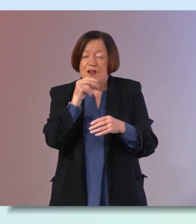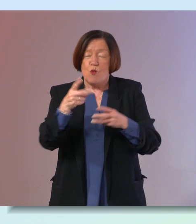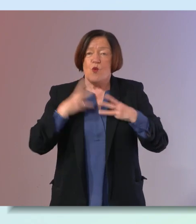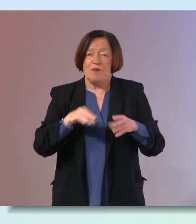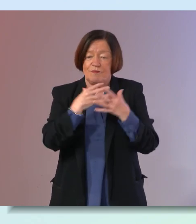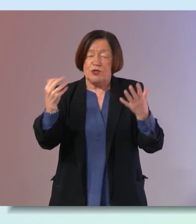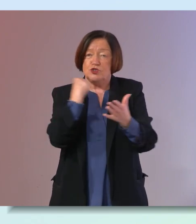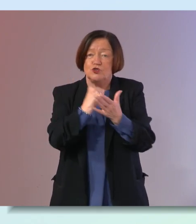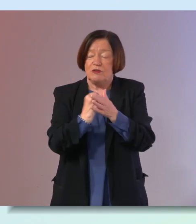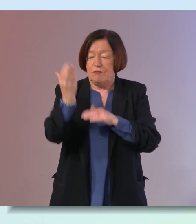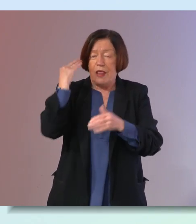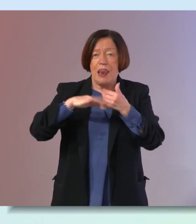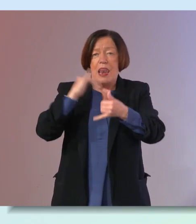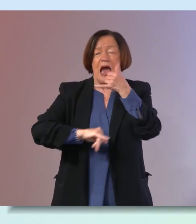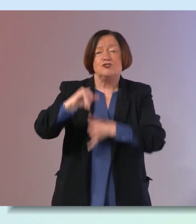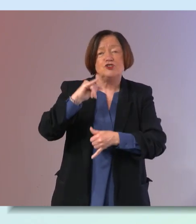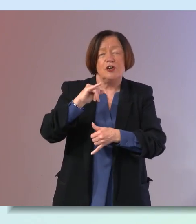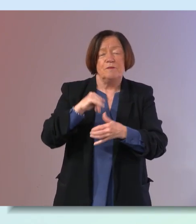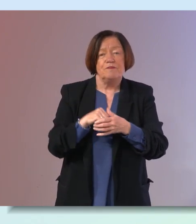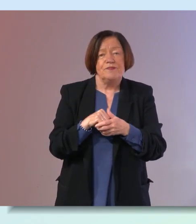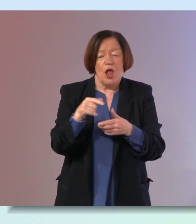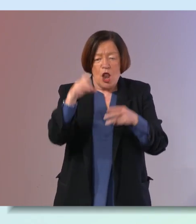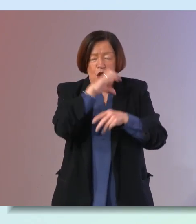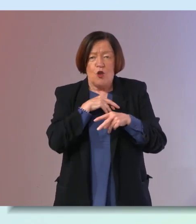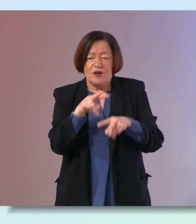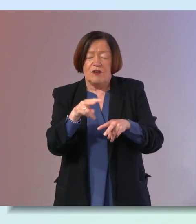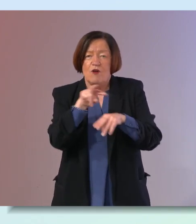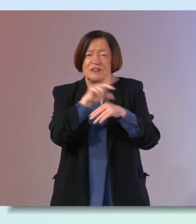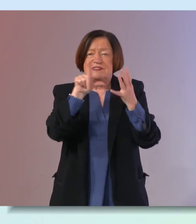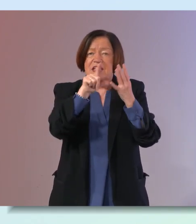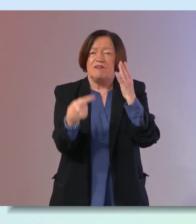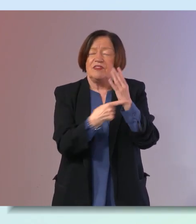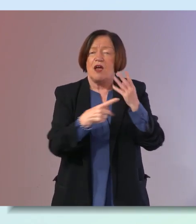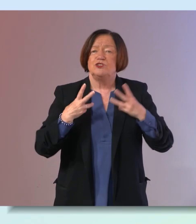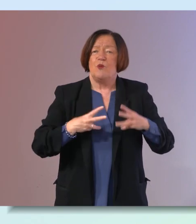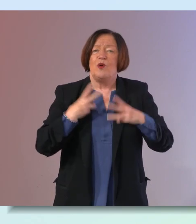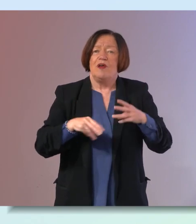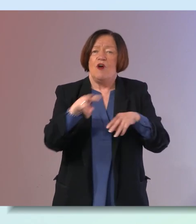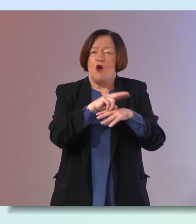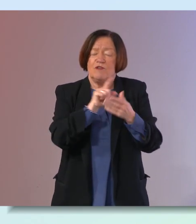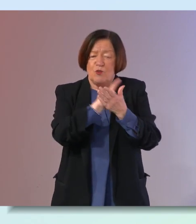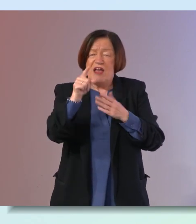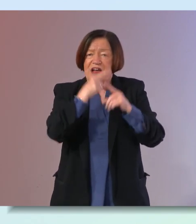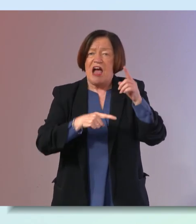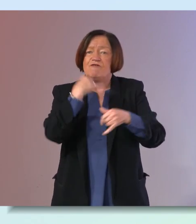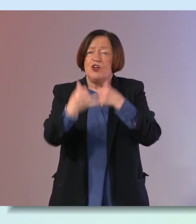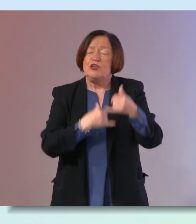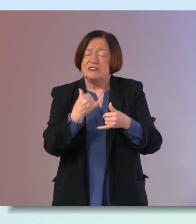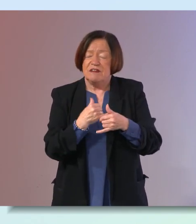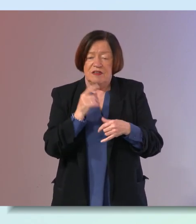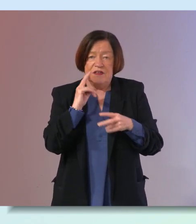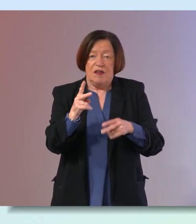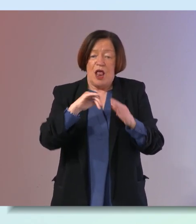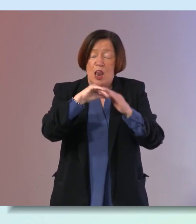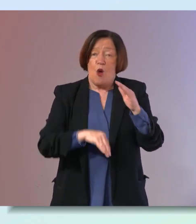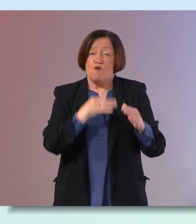huge study that came out last year um looked at over seven thousand women over twelve and a half years they found that a lower